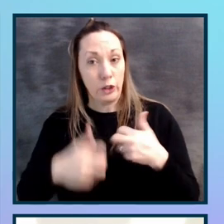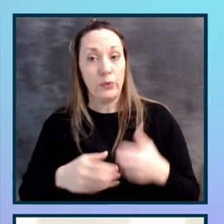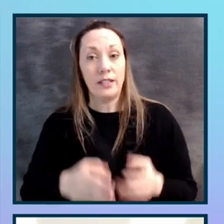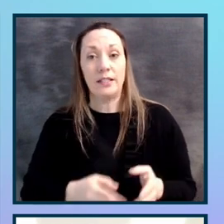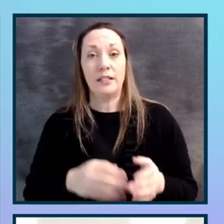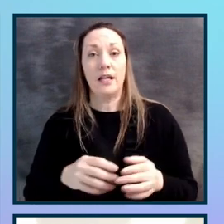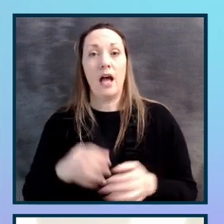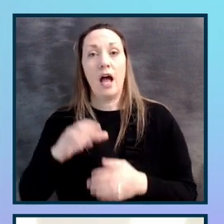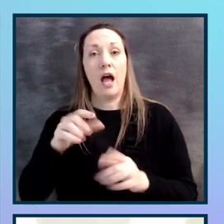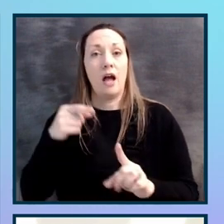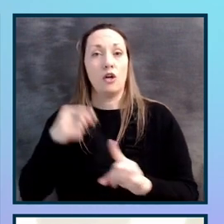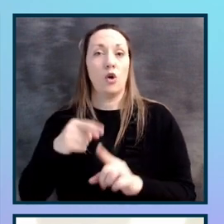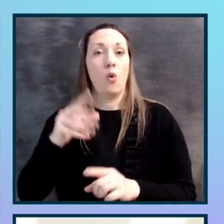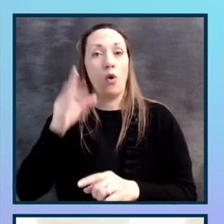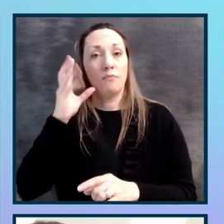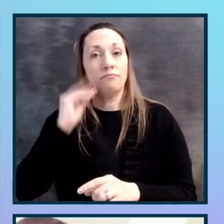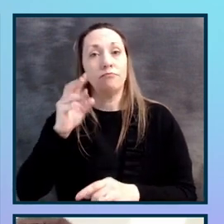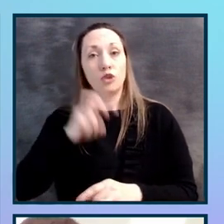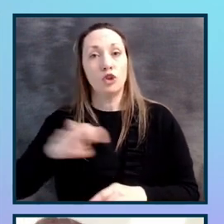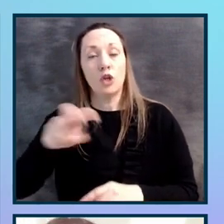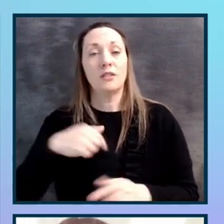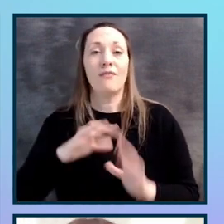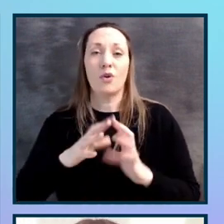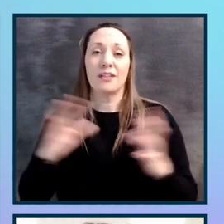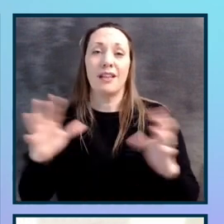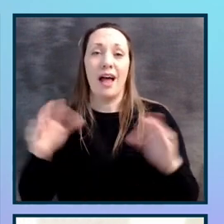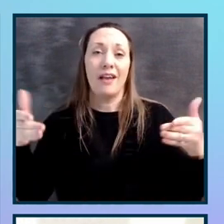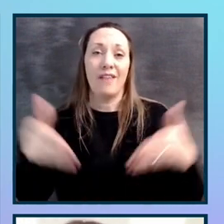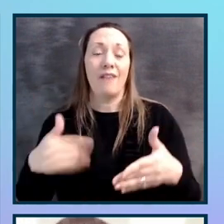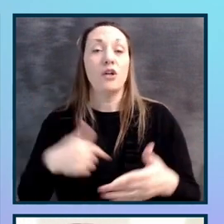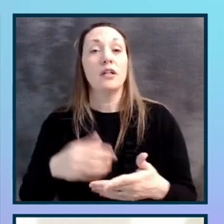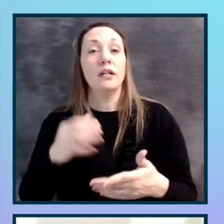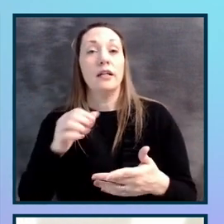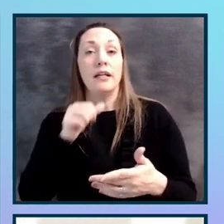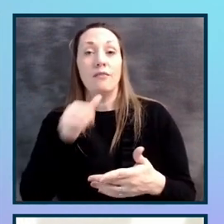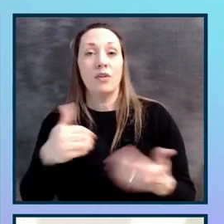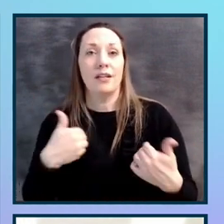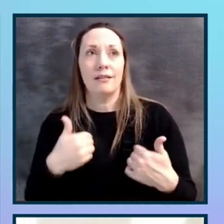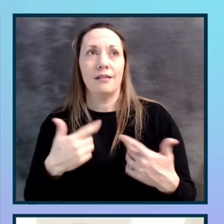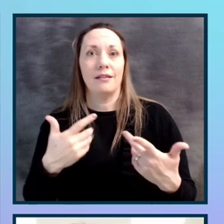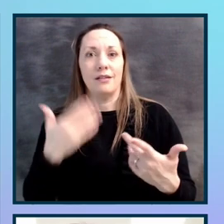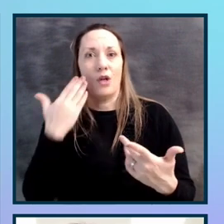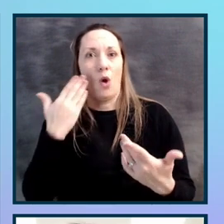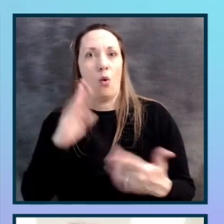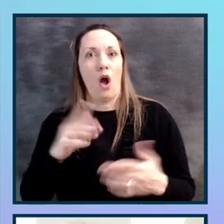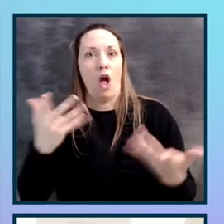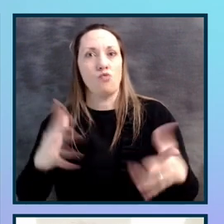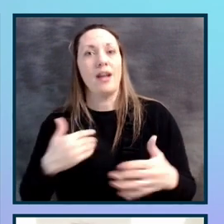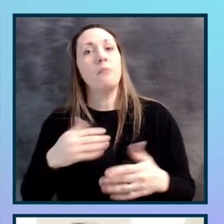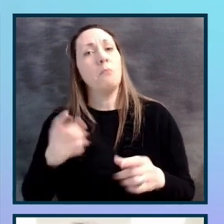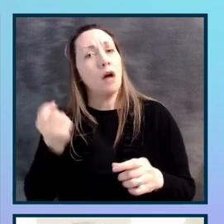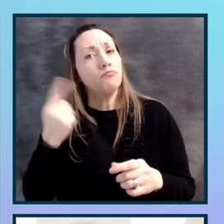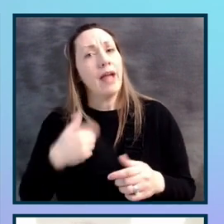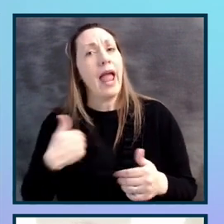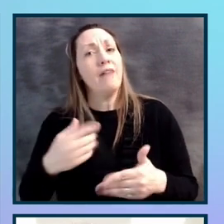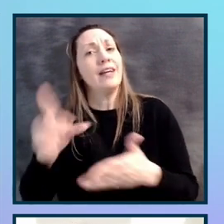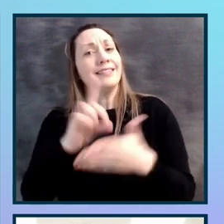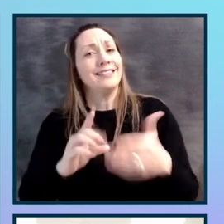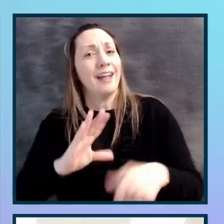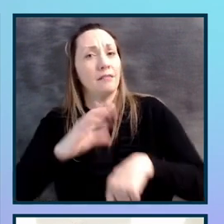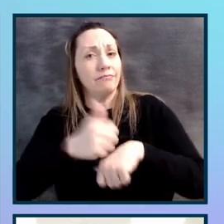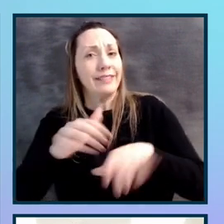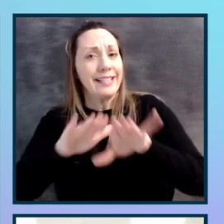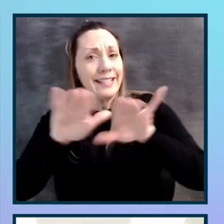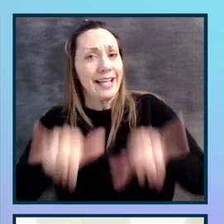journeys and focused a lot of effort. And this is a really good tip. If you don't have fun already, having a design system to have